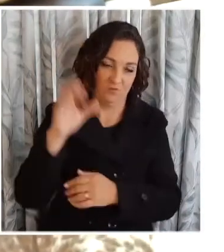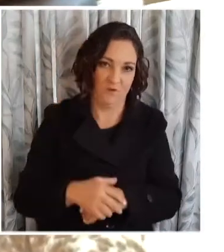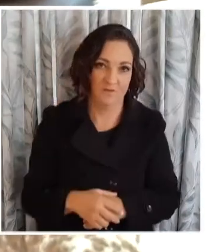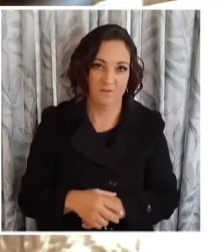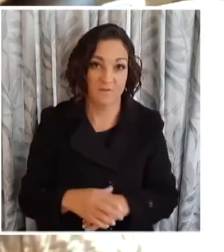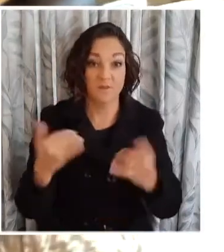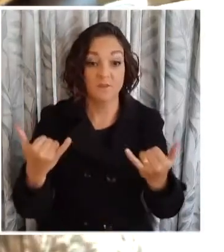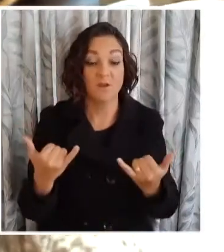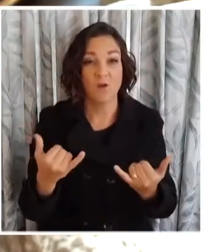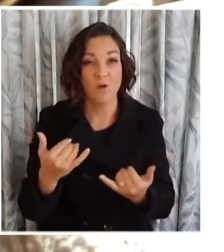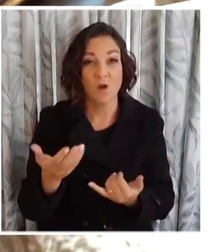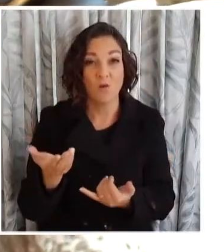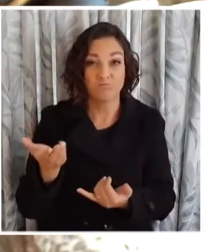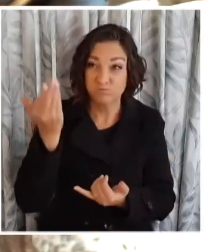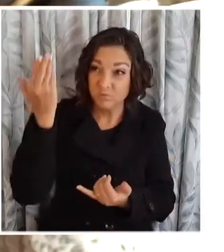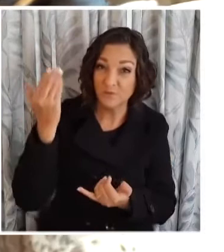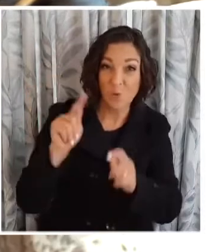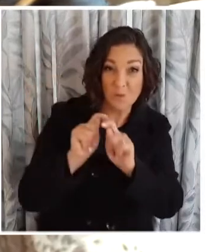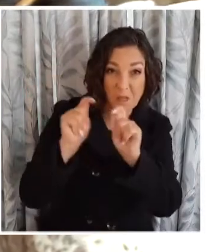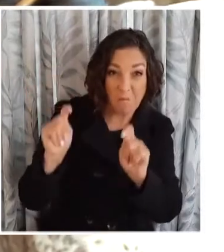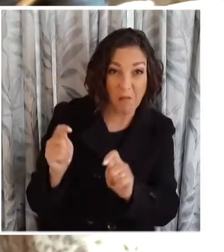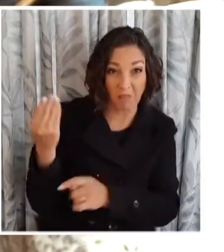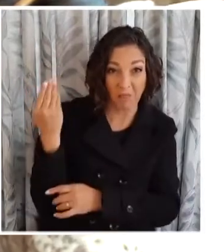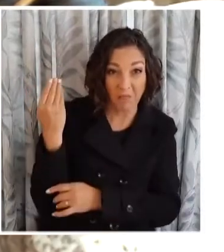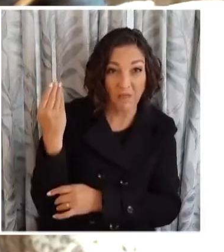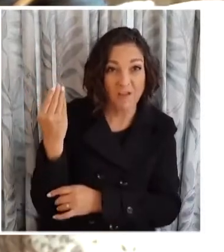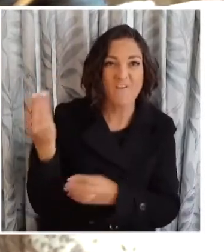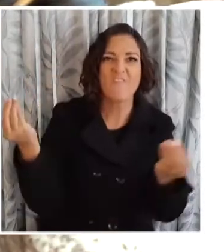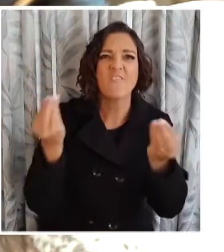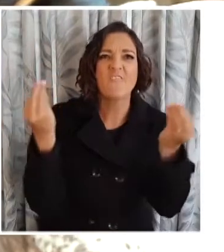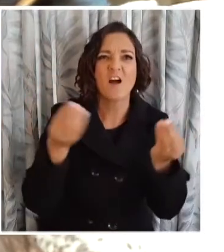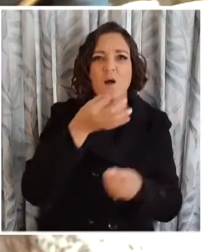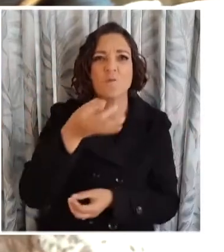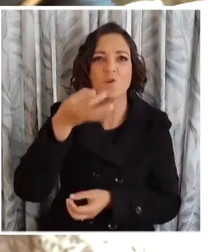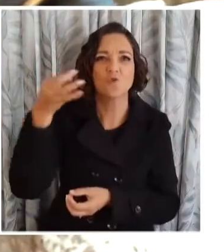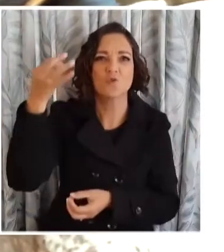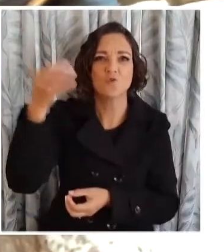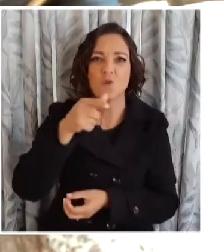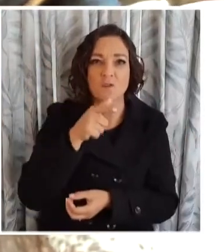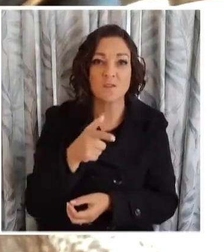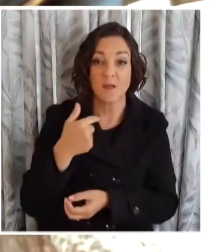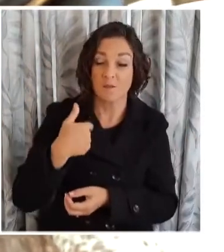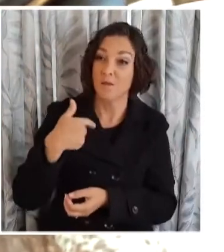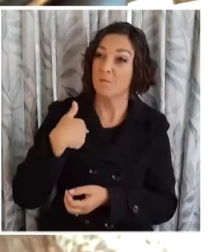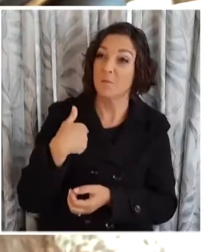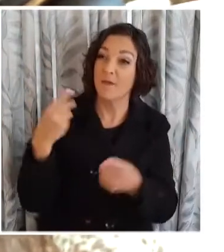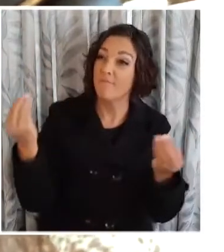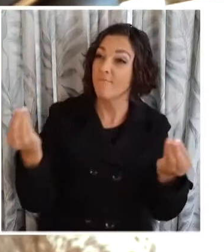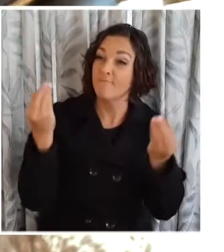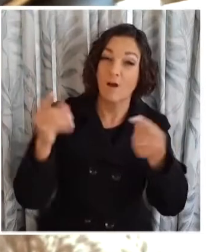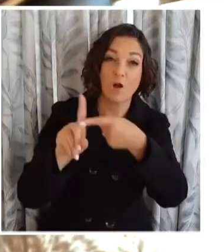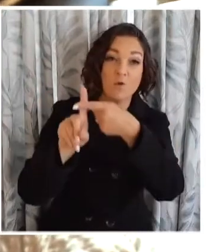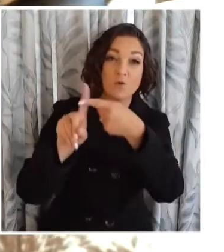When he used to go to the temple, as was his custom, you know that his favorite song was, When I survey the wondrous cross